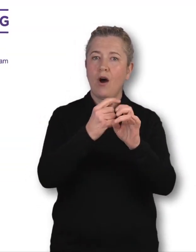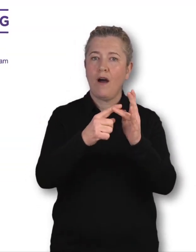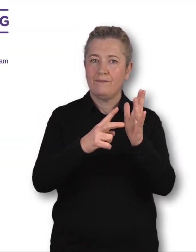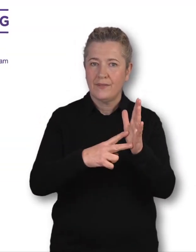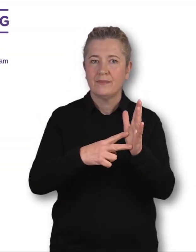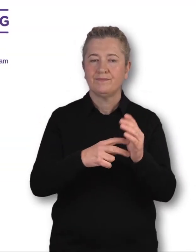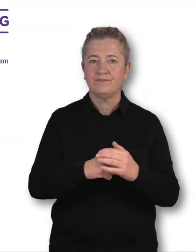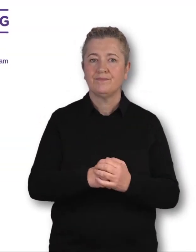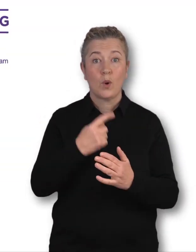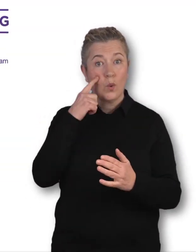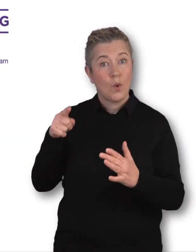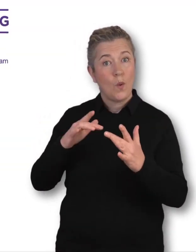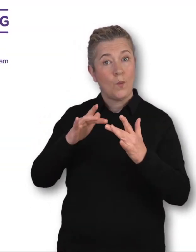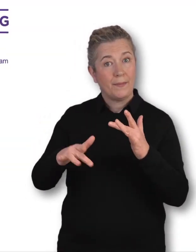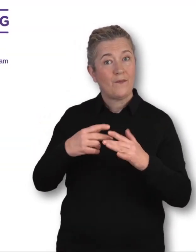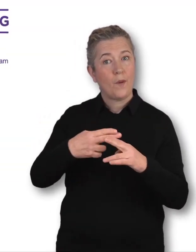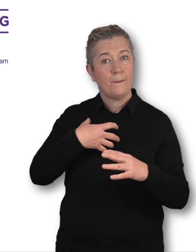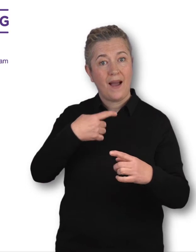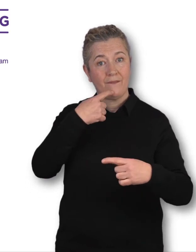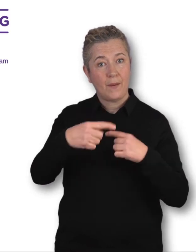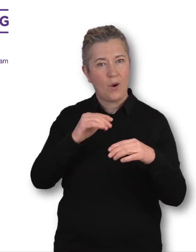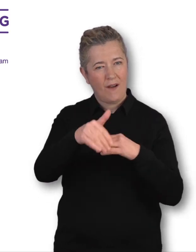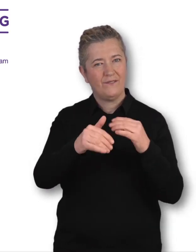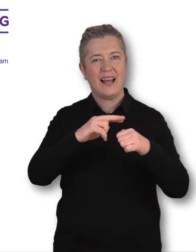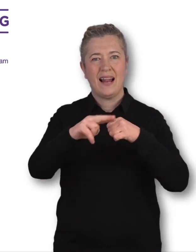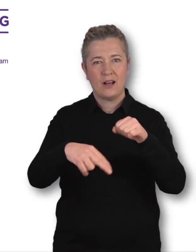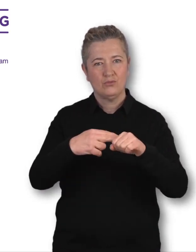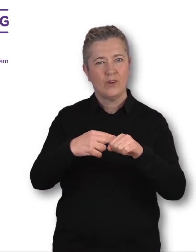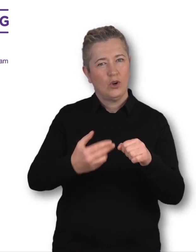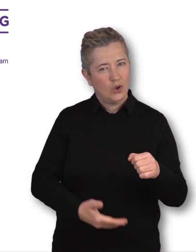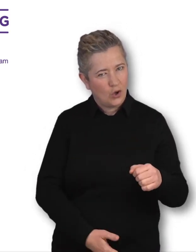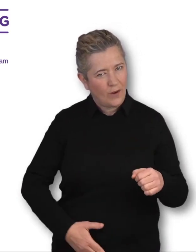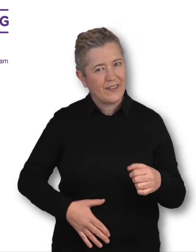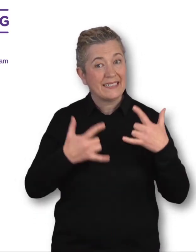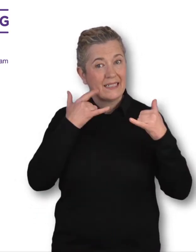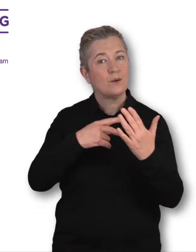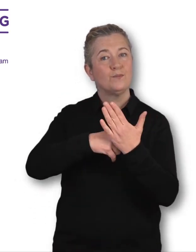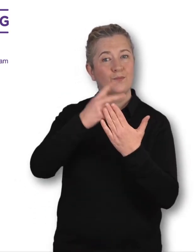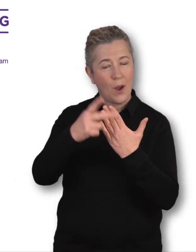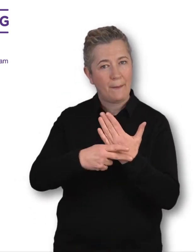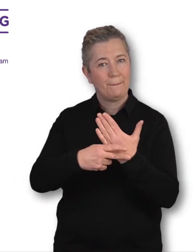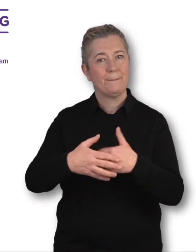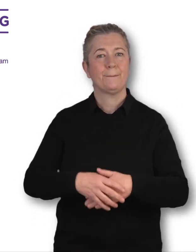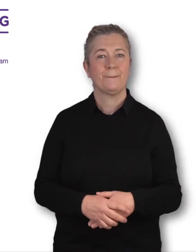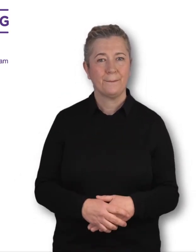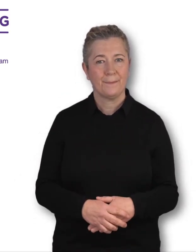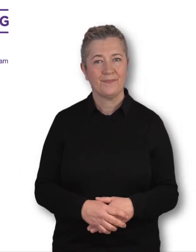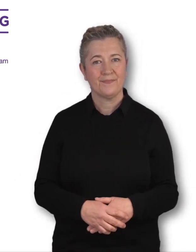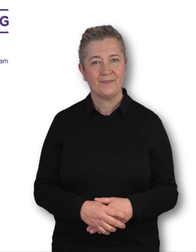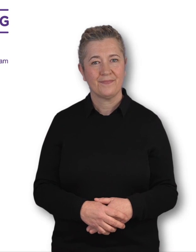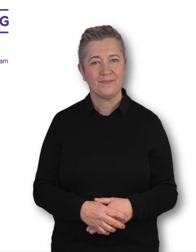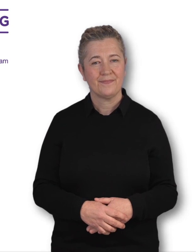.health.gov.au forward slash ncsp for more information